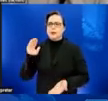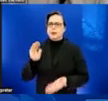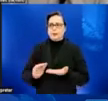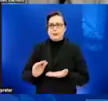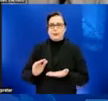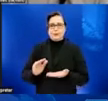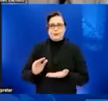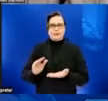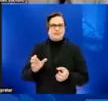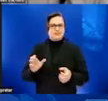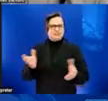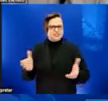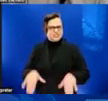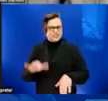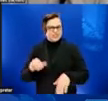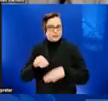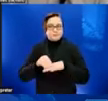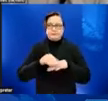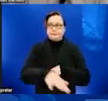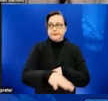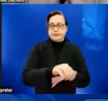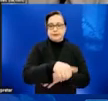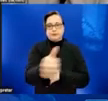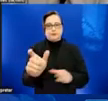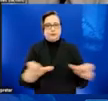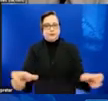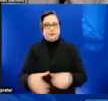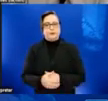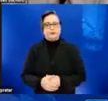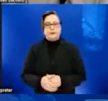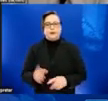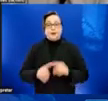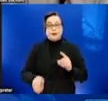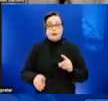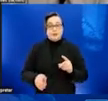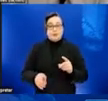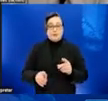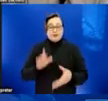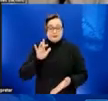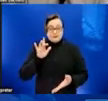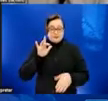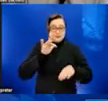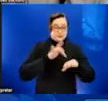I do want to emphasize that those are not the predominant way that monkeypox virus is being spread.